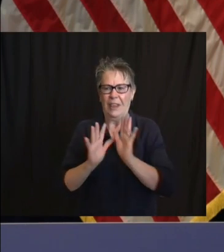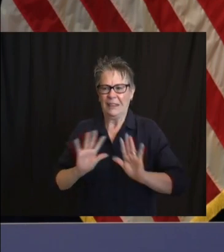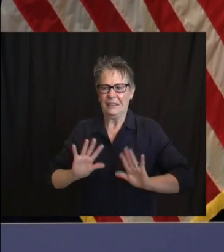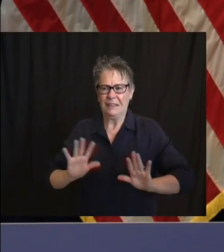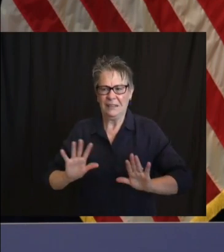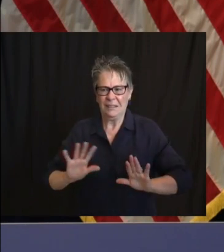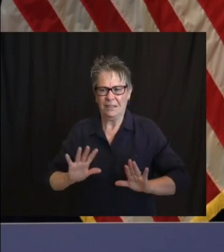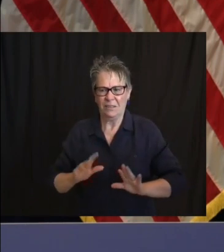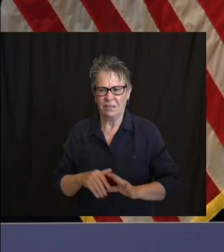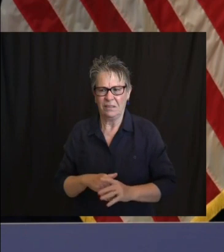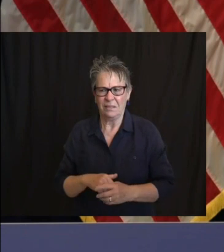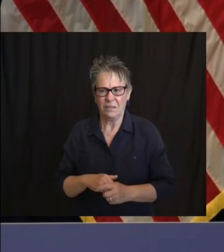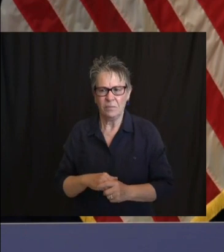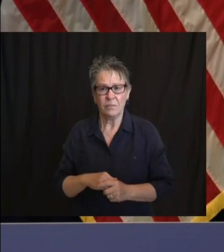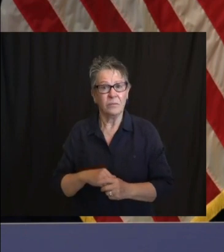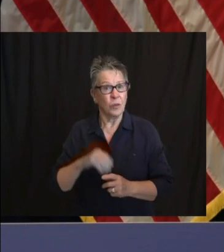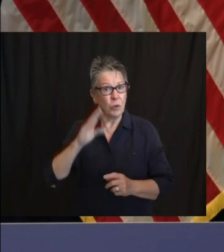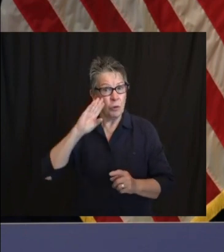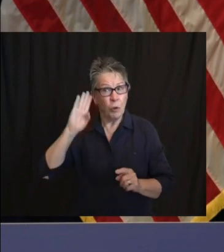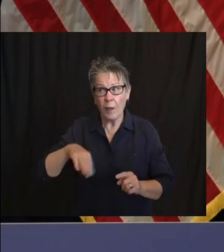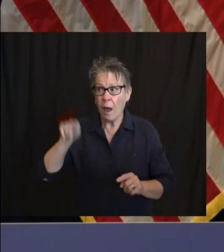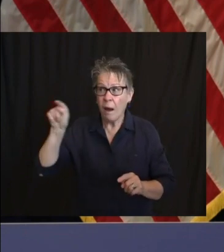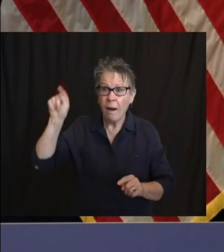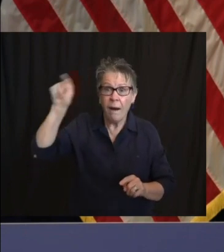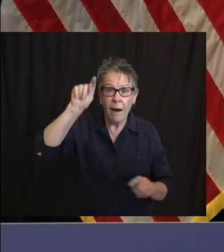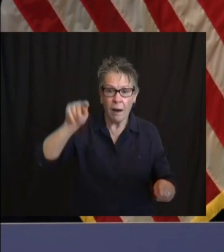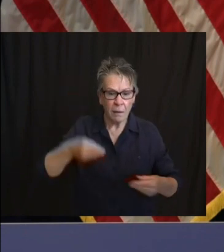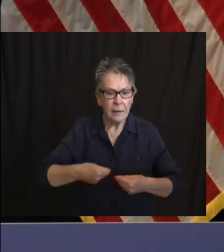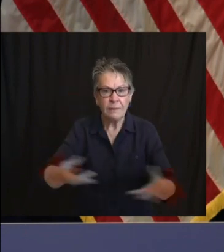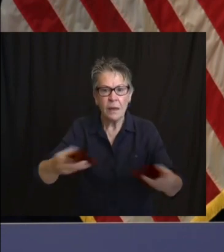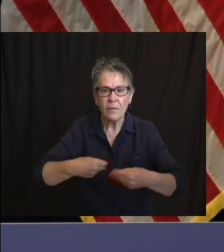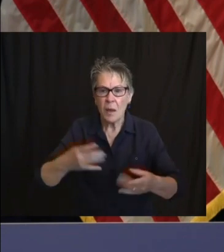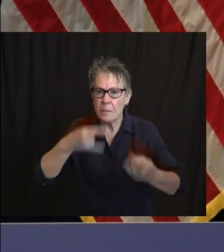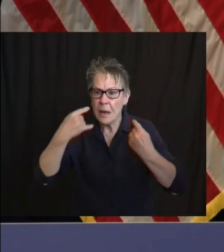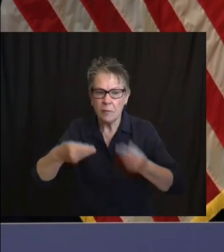maybe others, masks were distributed.